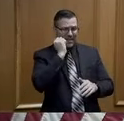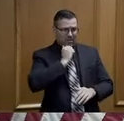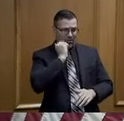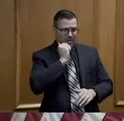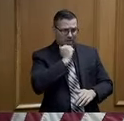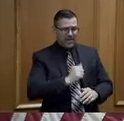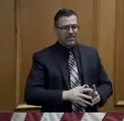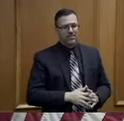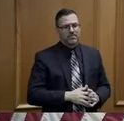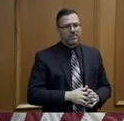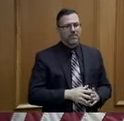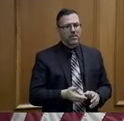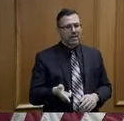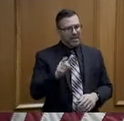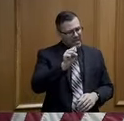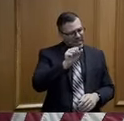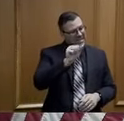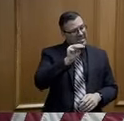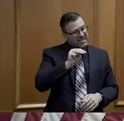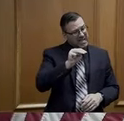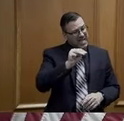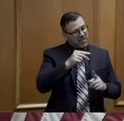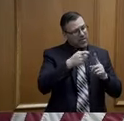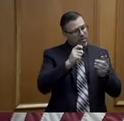All right, let's go back. Sam, can you try again?